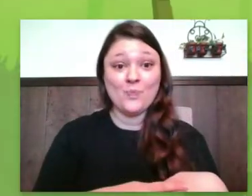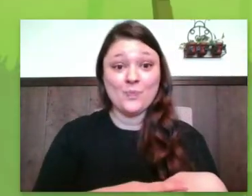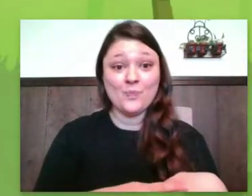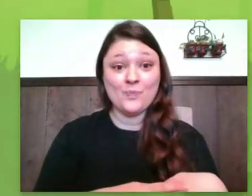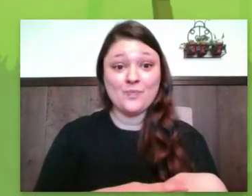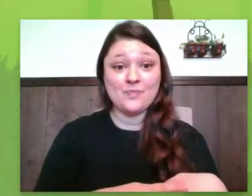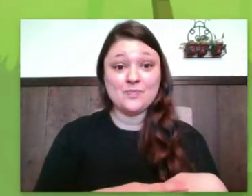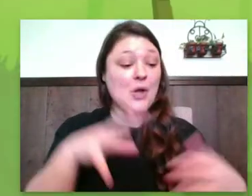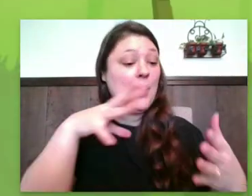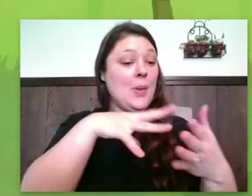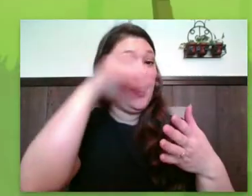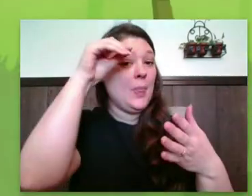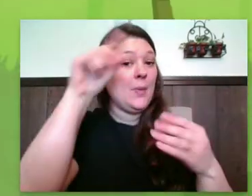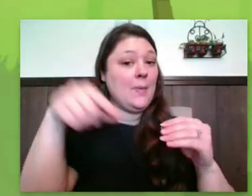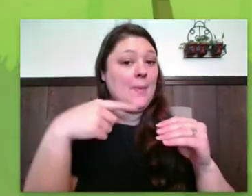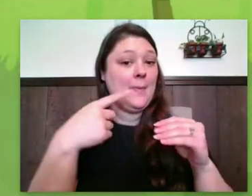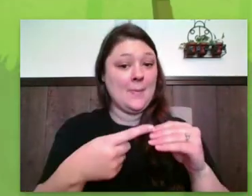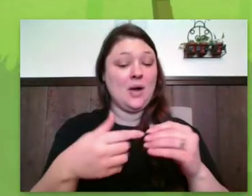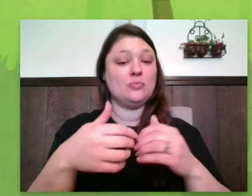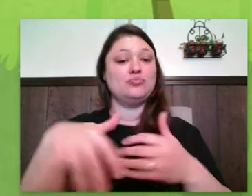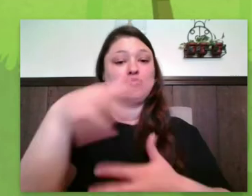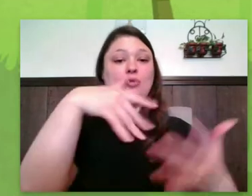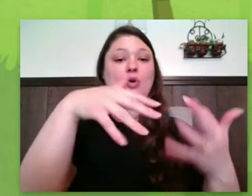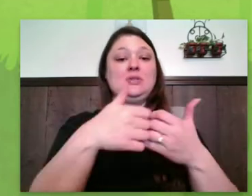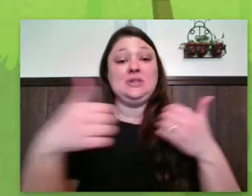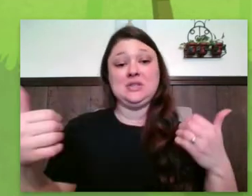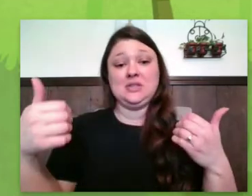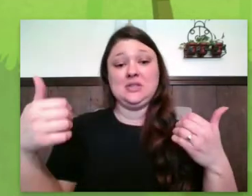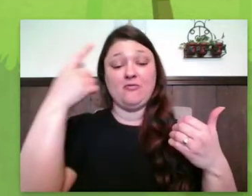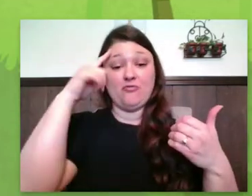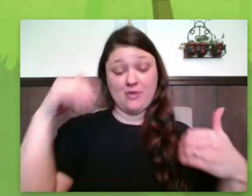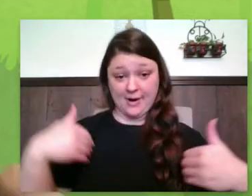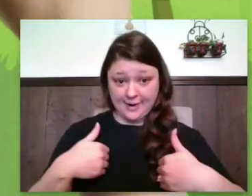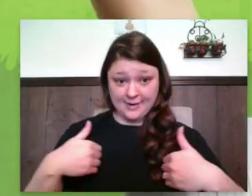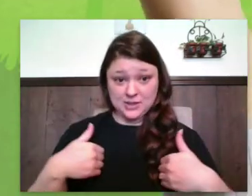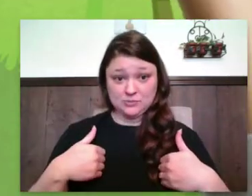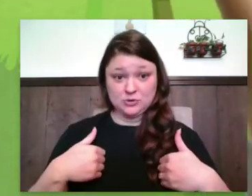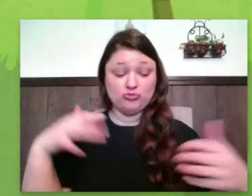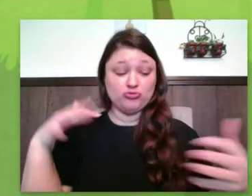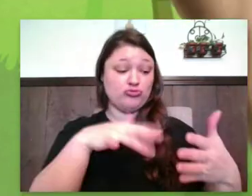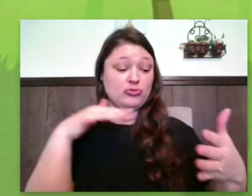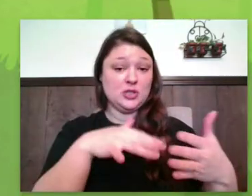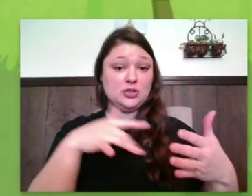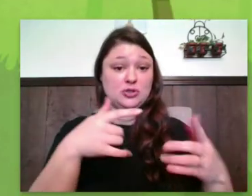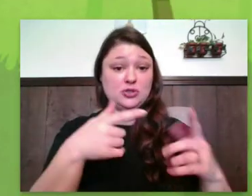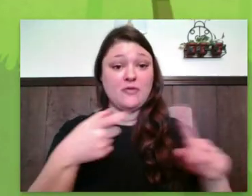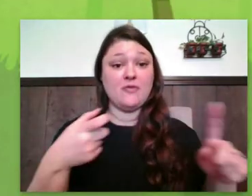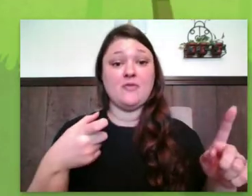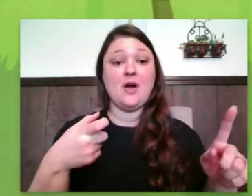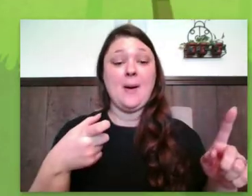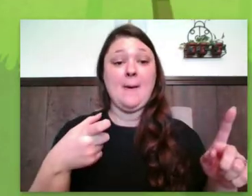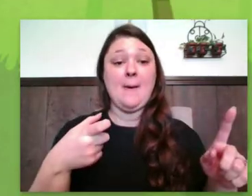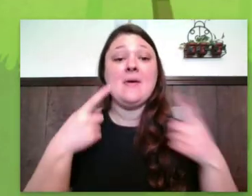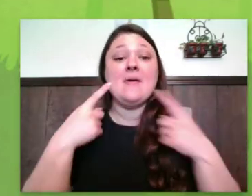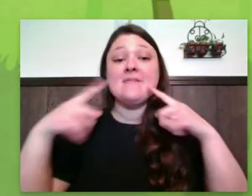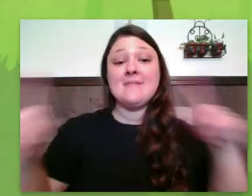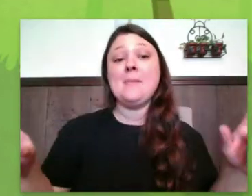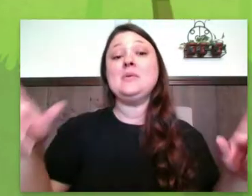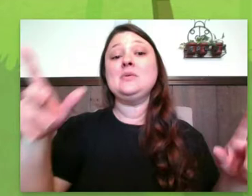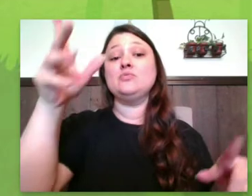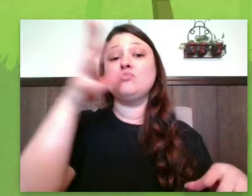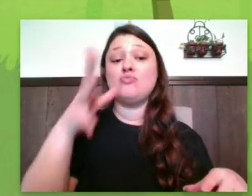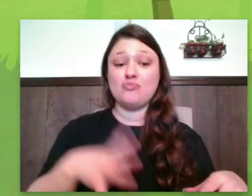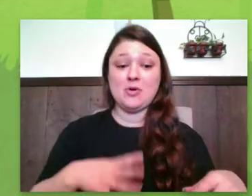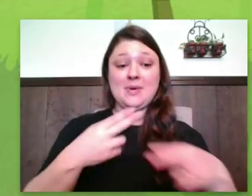To learn about social distancing in animals, we looked up research done by a famous primatologist,